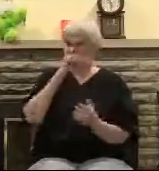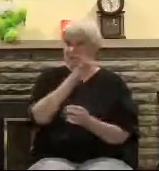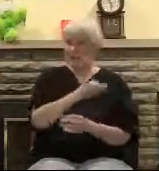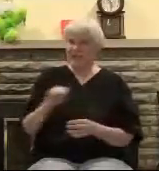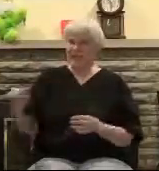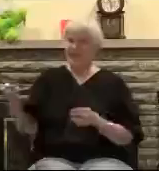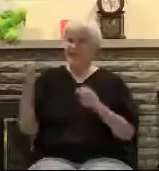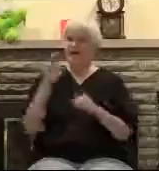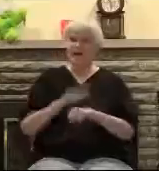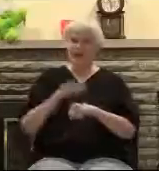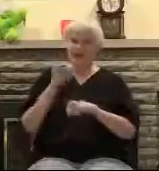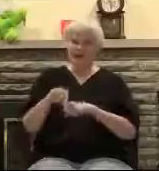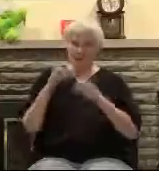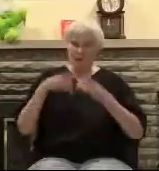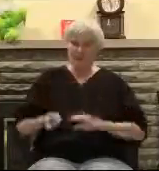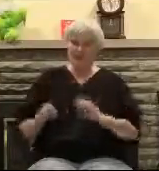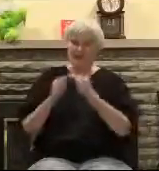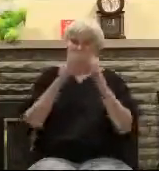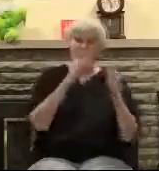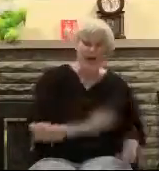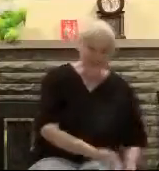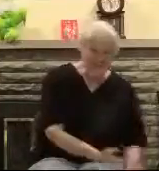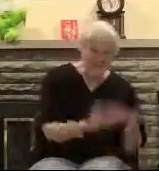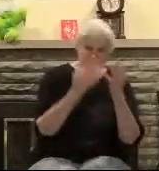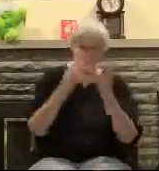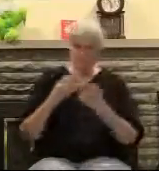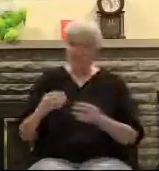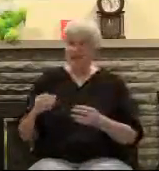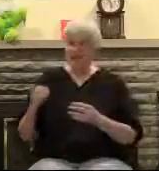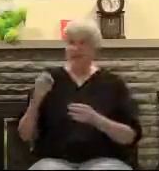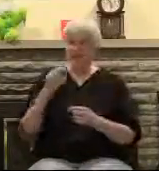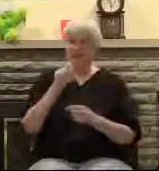You always have to ask the question, when someone tells you something, what's in it for them?